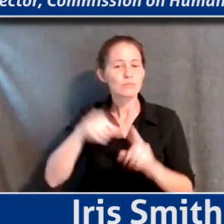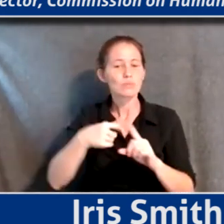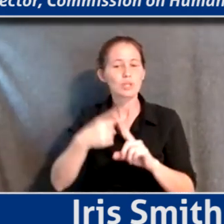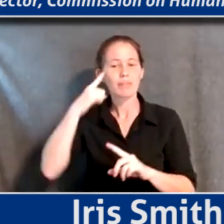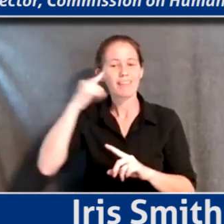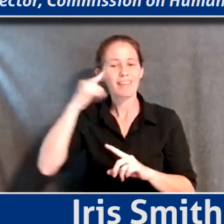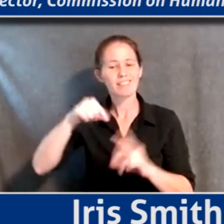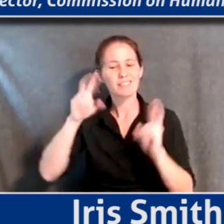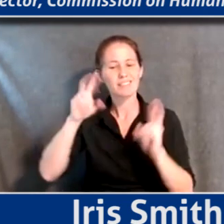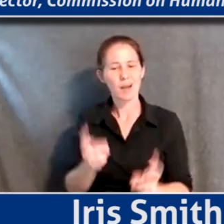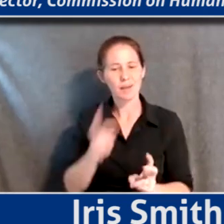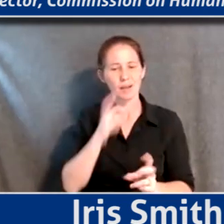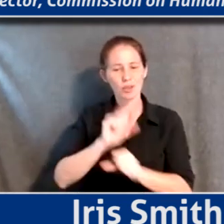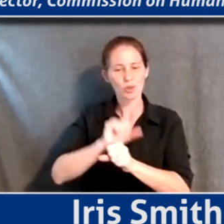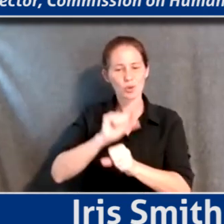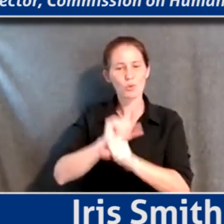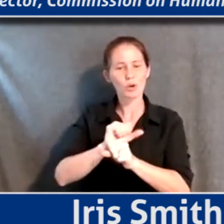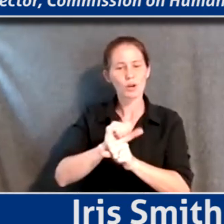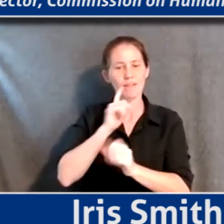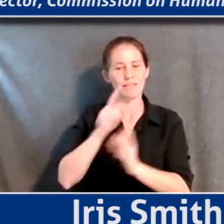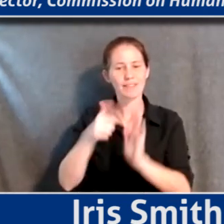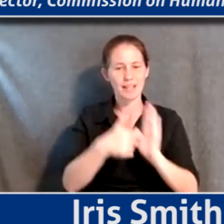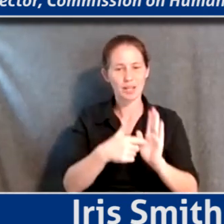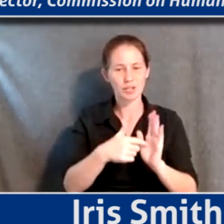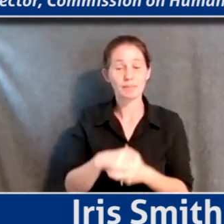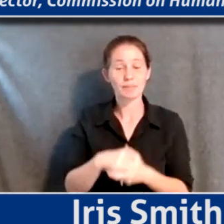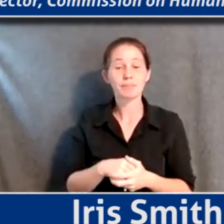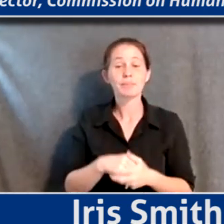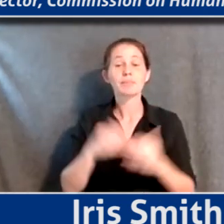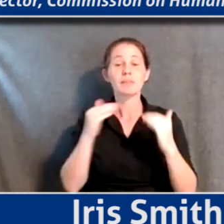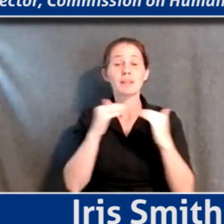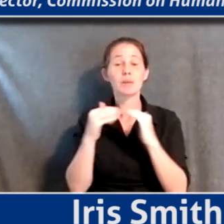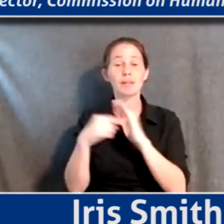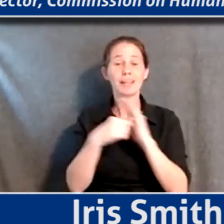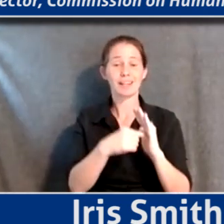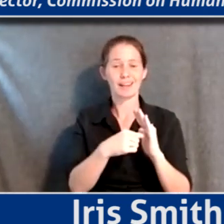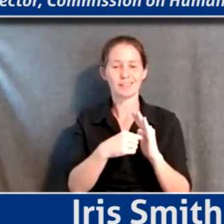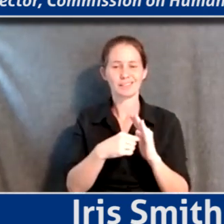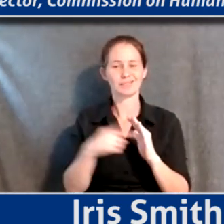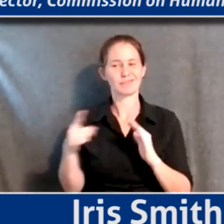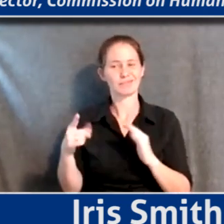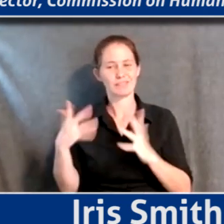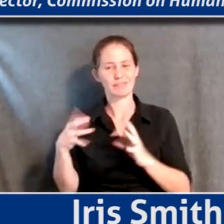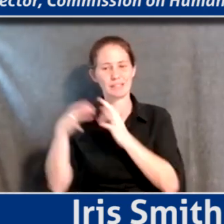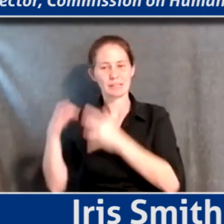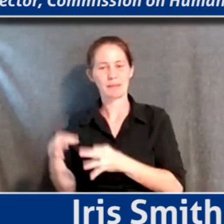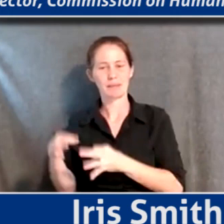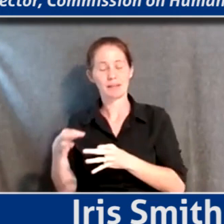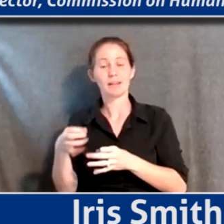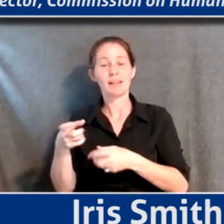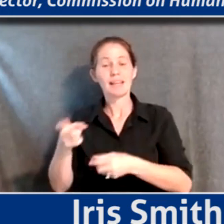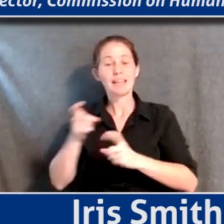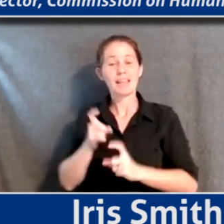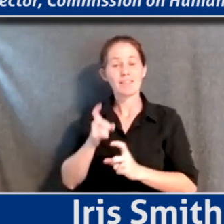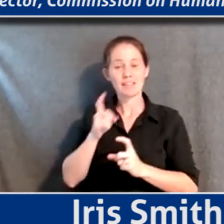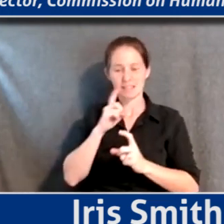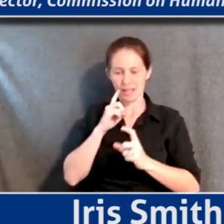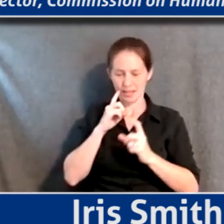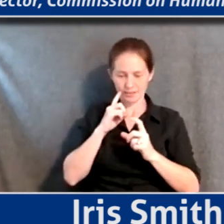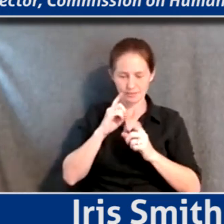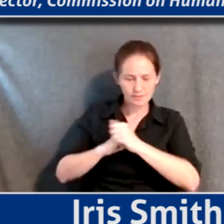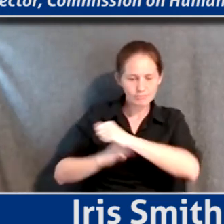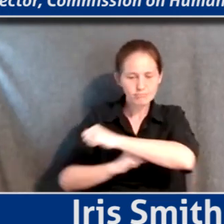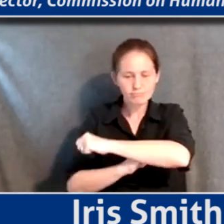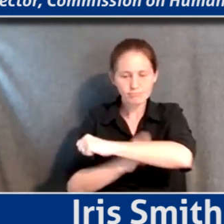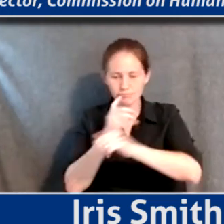topic and the work of the equity indicators? Well, the equity indicators, like Rebecca had said, it gave us a framework of measurement